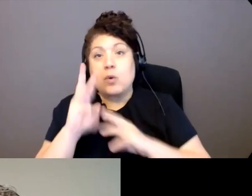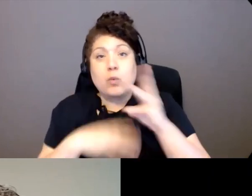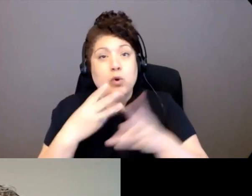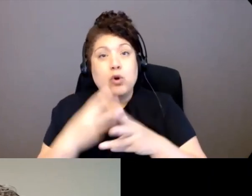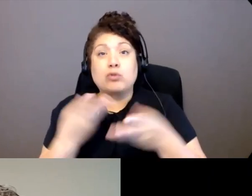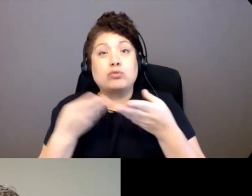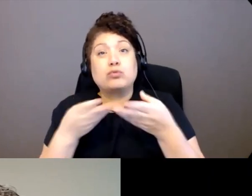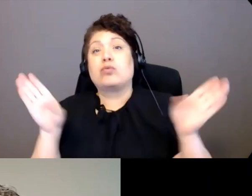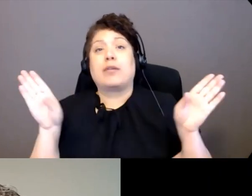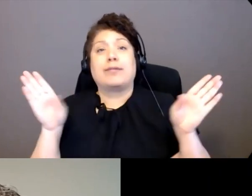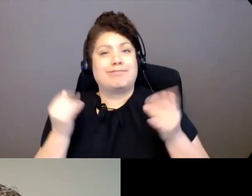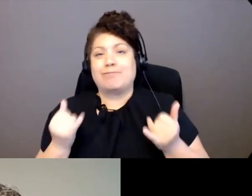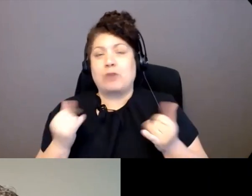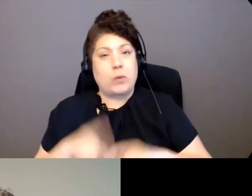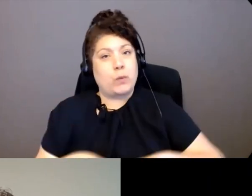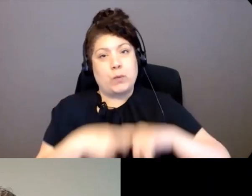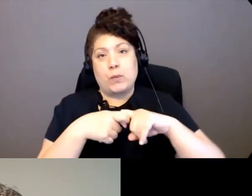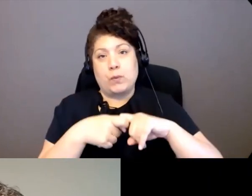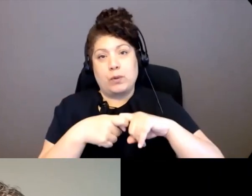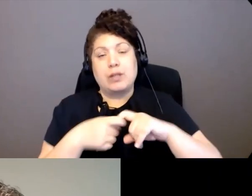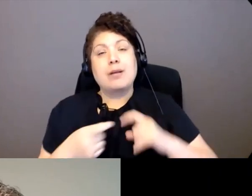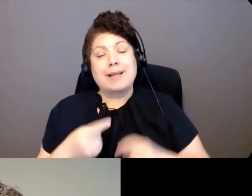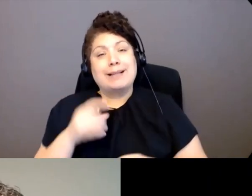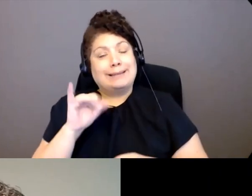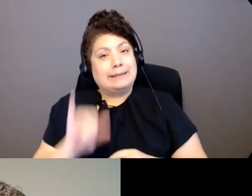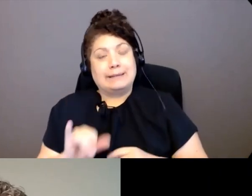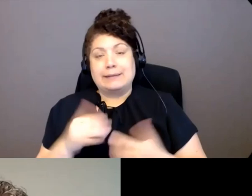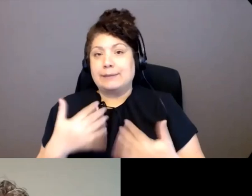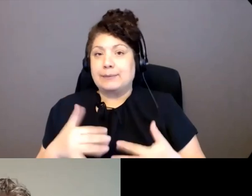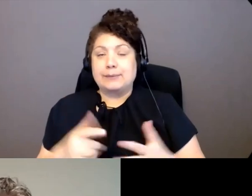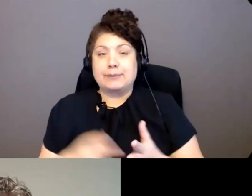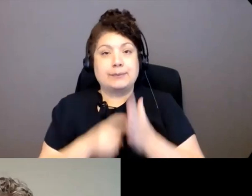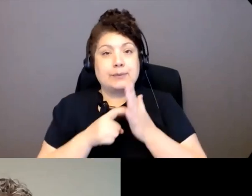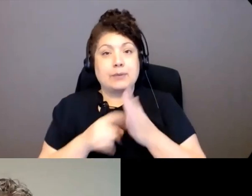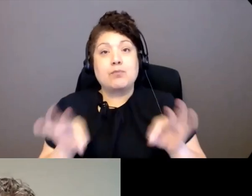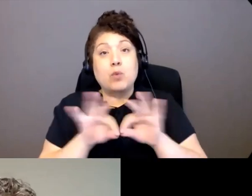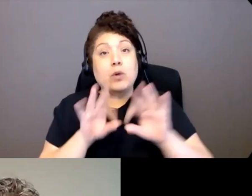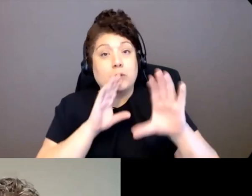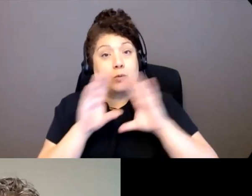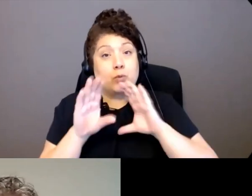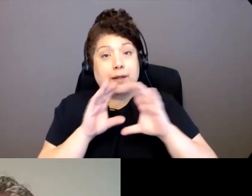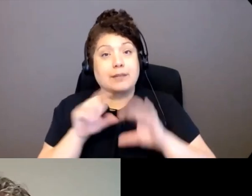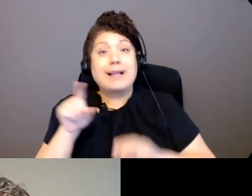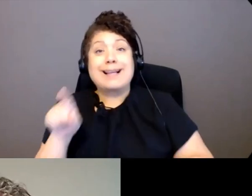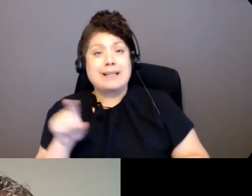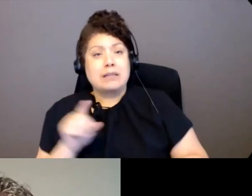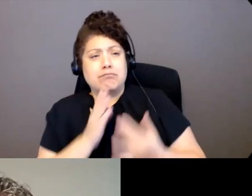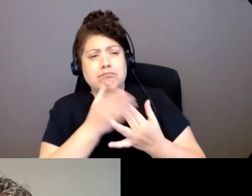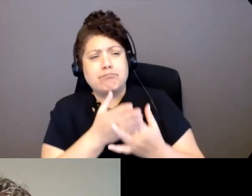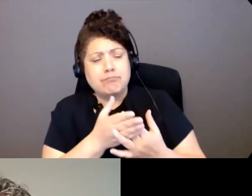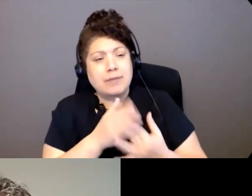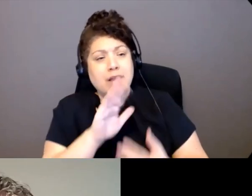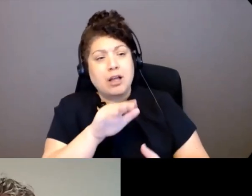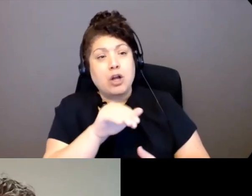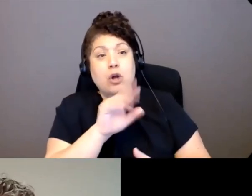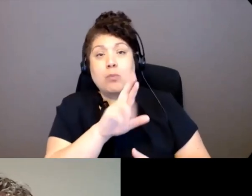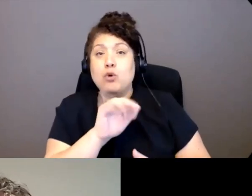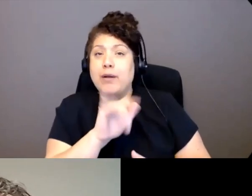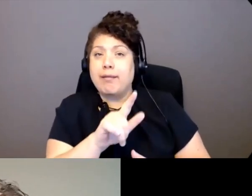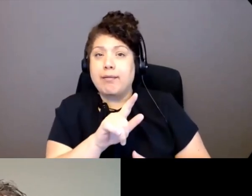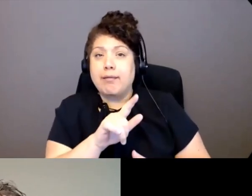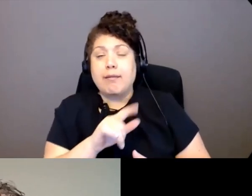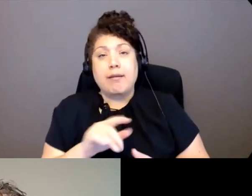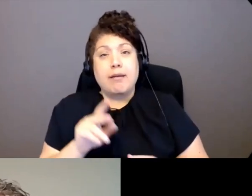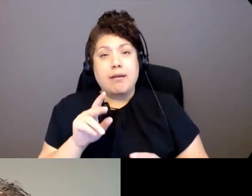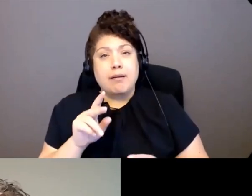see is to communicate. Muriel, I know a lot of people aren't really, aren't truly